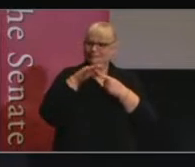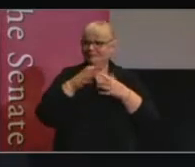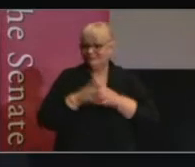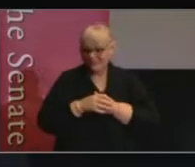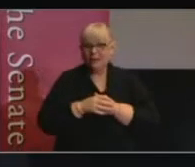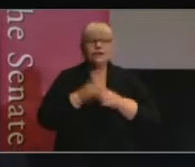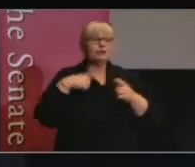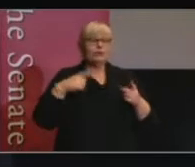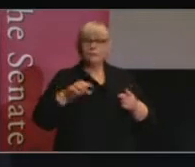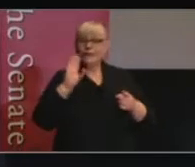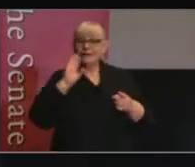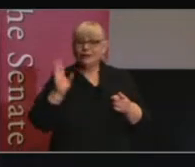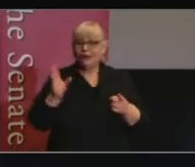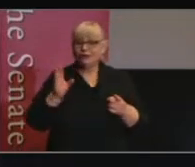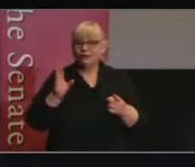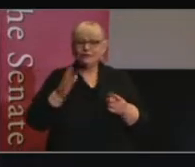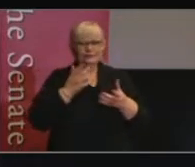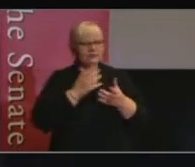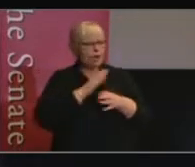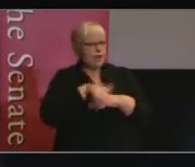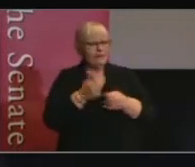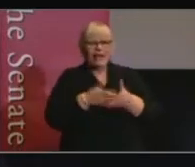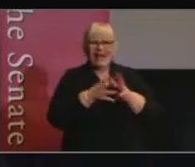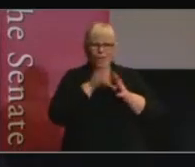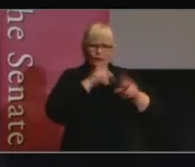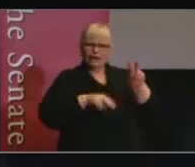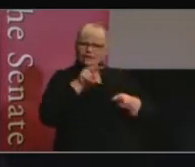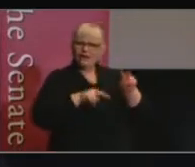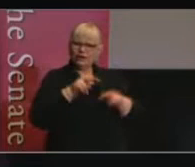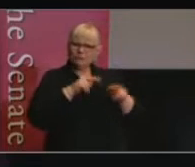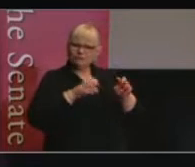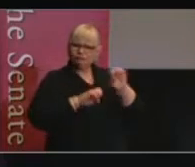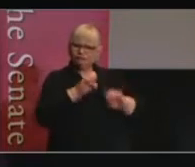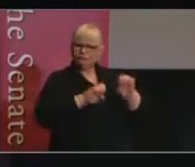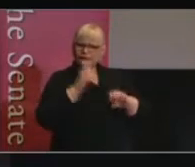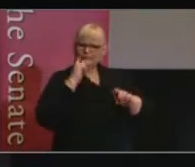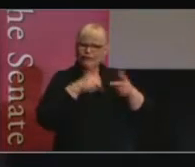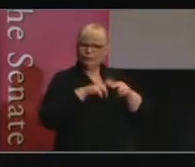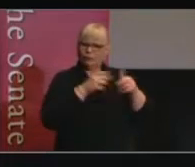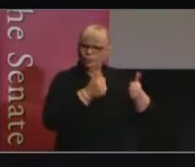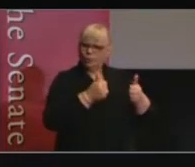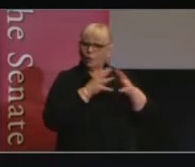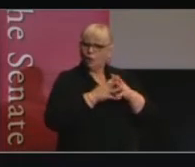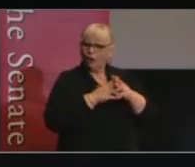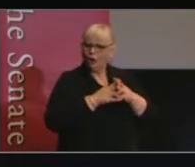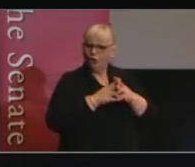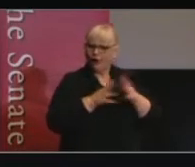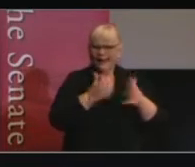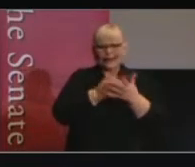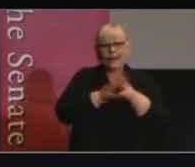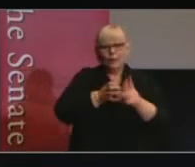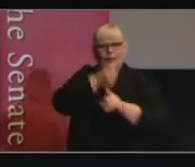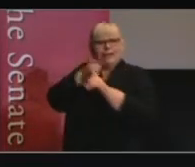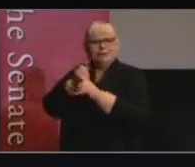lecture is about how we might evaluate the impact of parliamentary committees on lawmaking. And it's important for me to